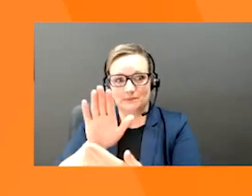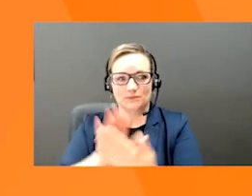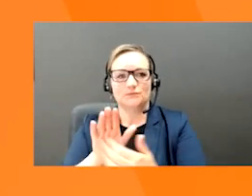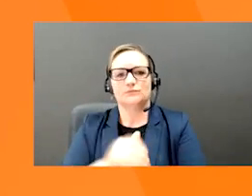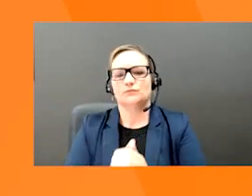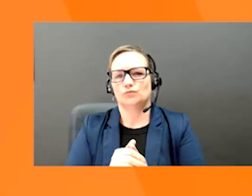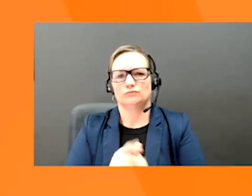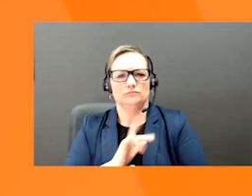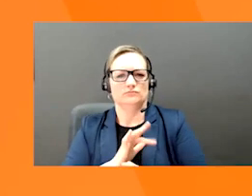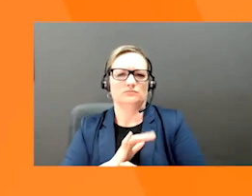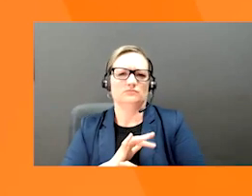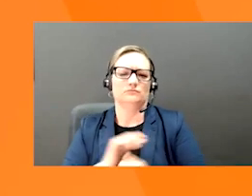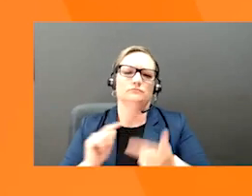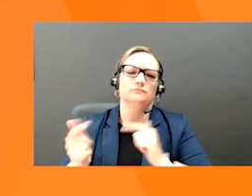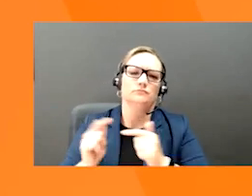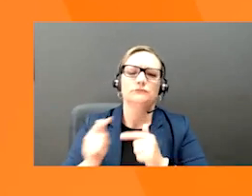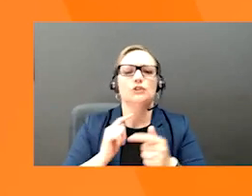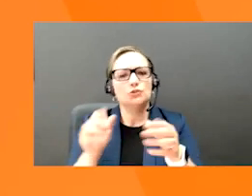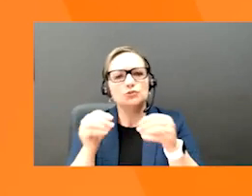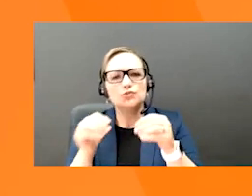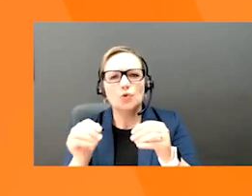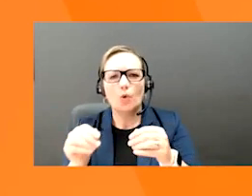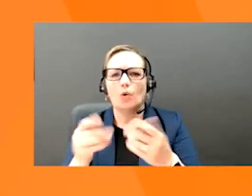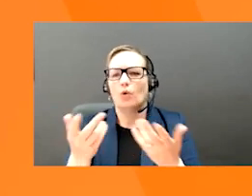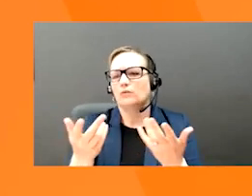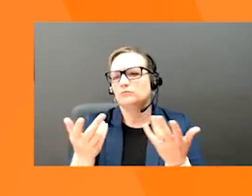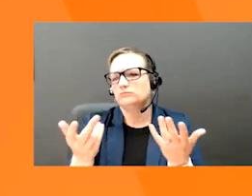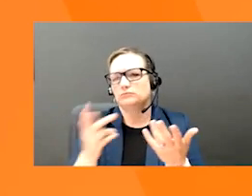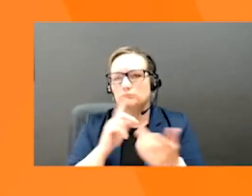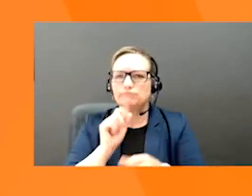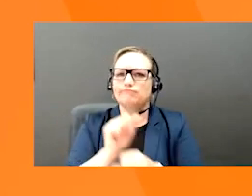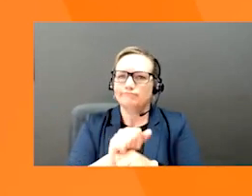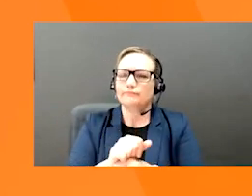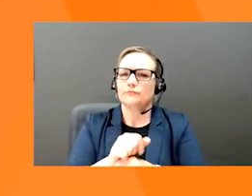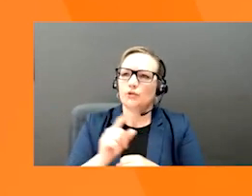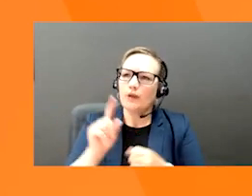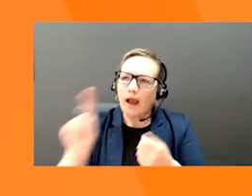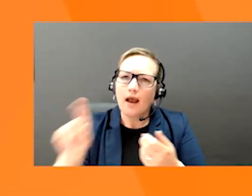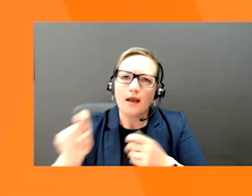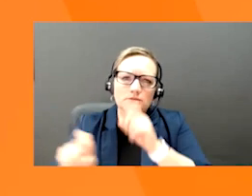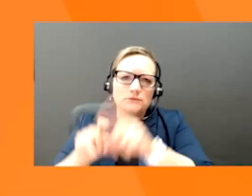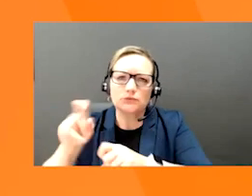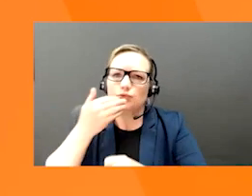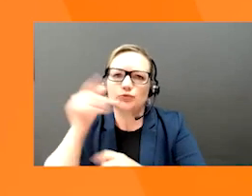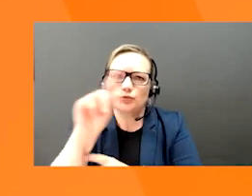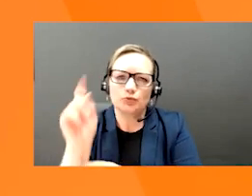communication in a retail store where you can really engage in a meaningful way.